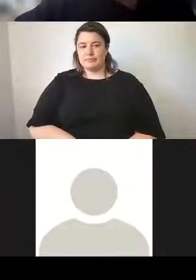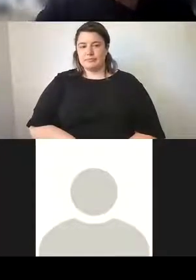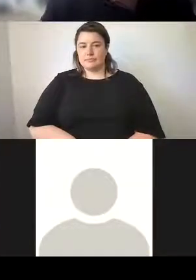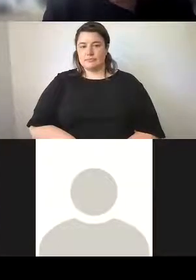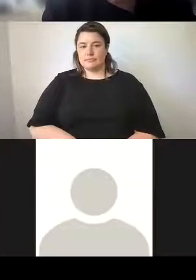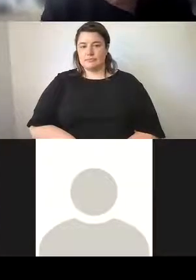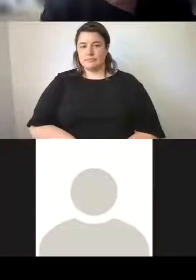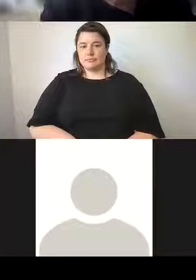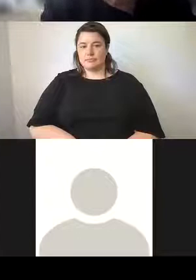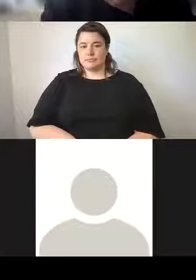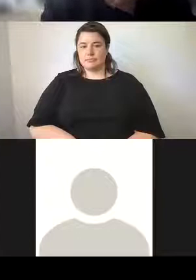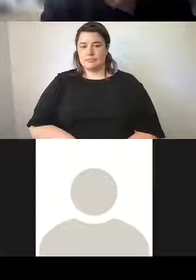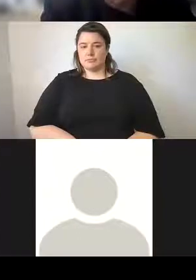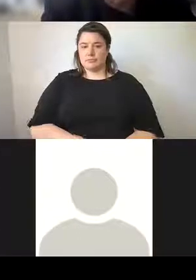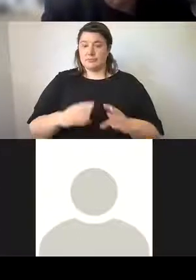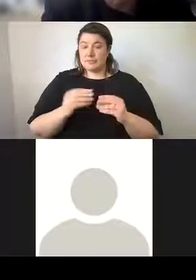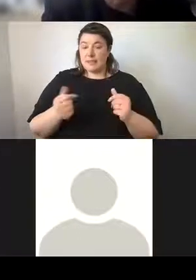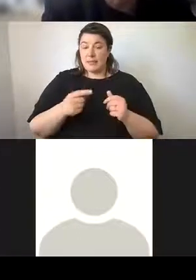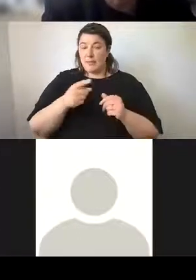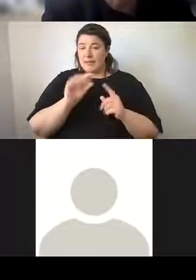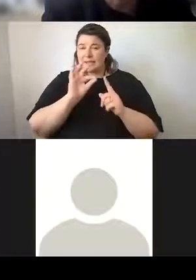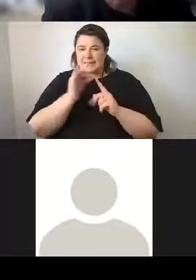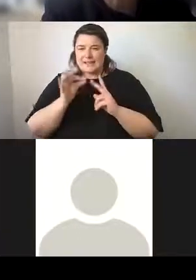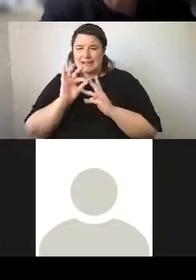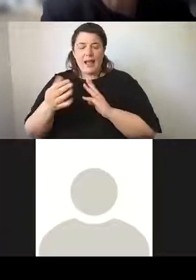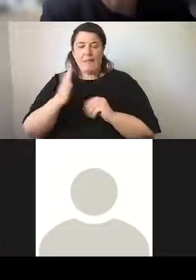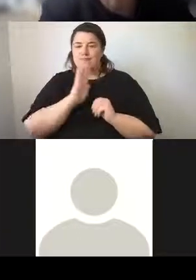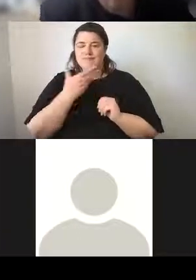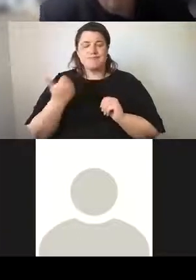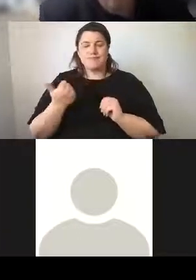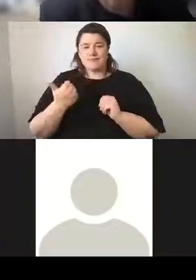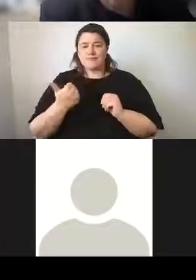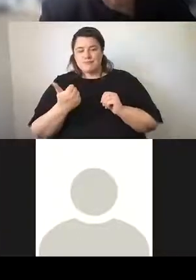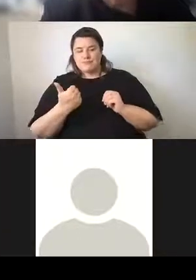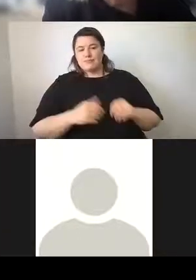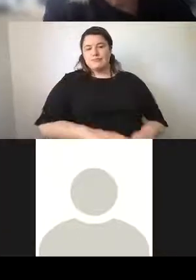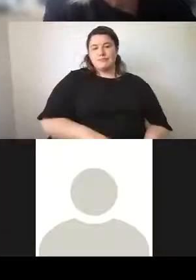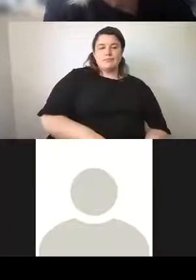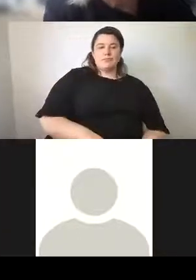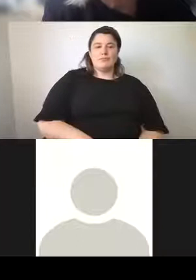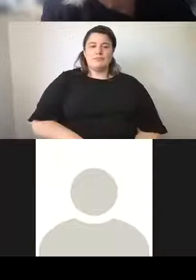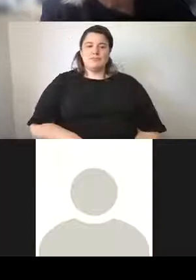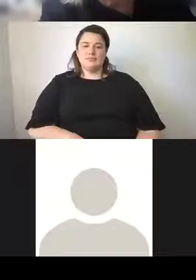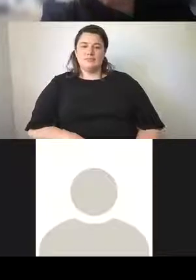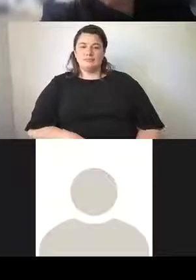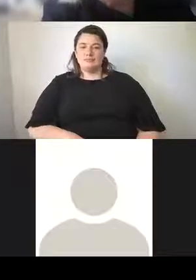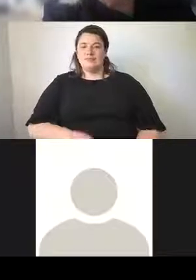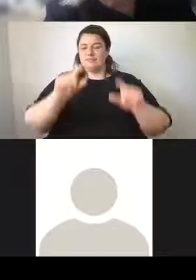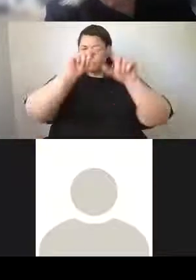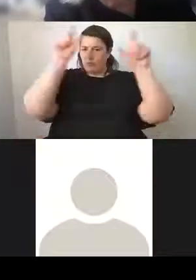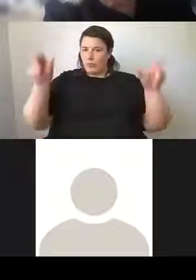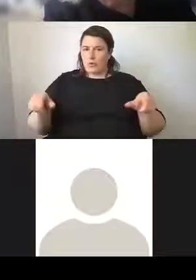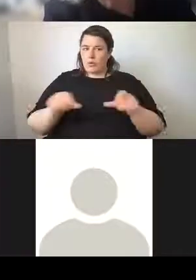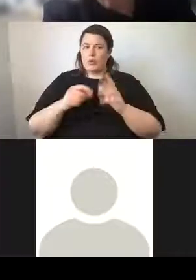Some of the detail is fantastic on Customs House. Again, here's another royal coat of arms on the